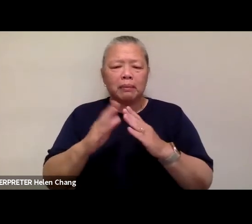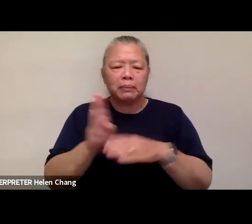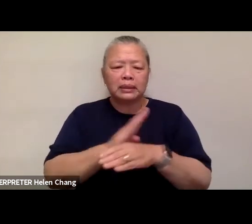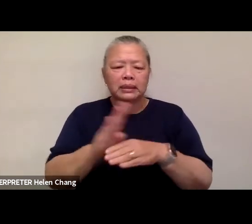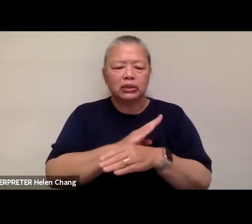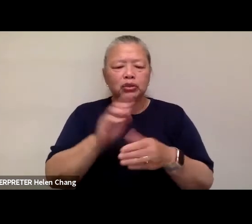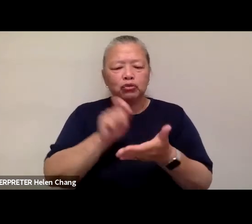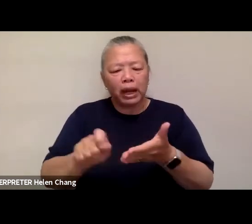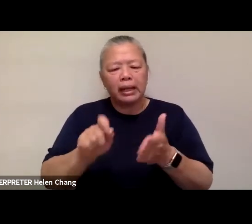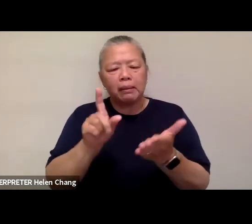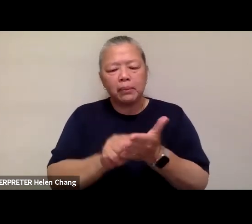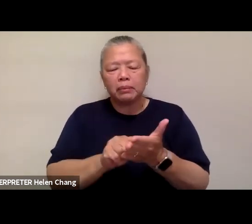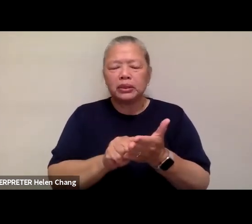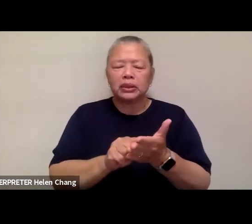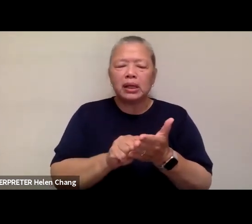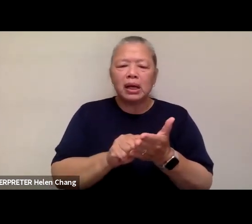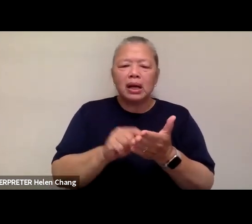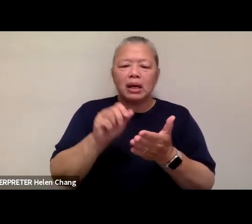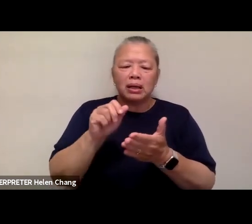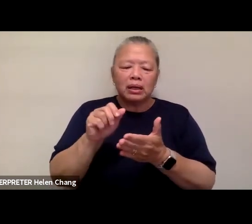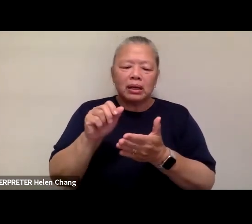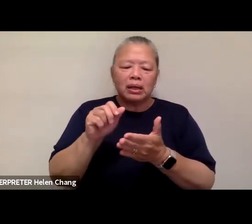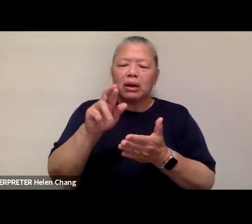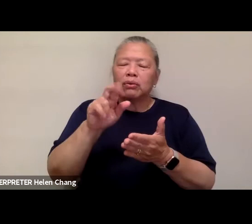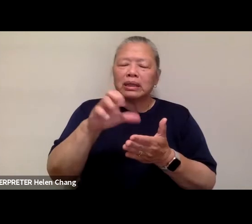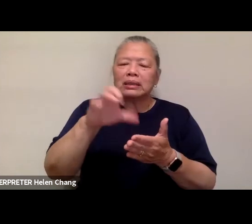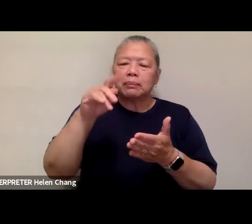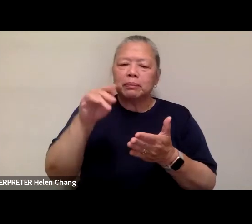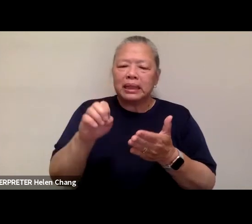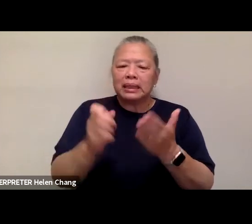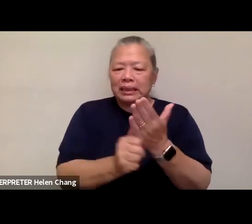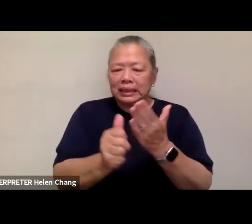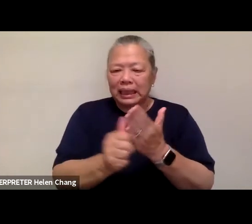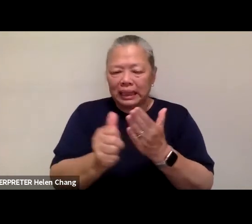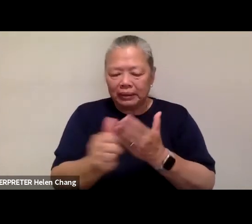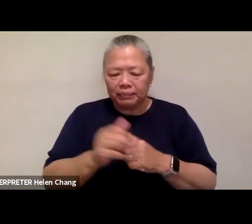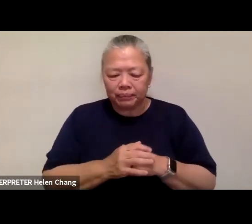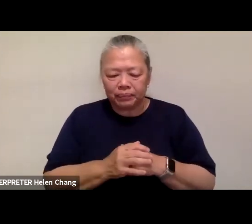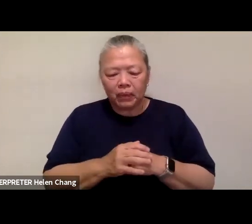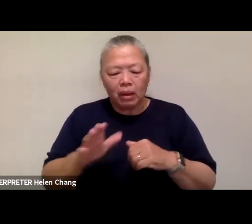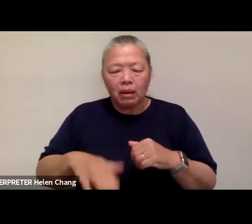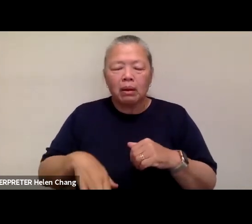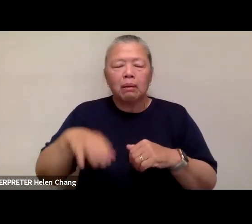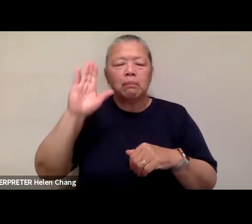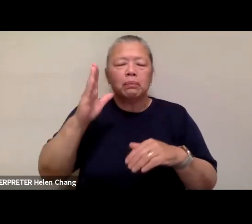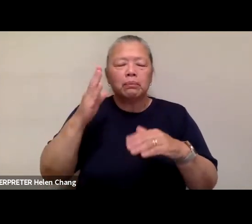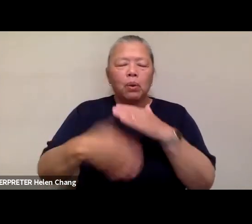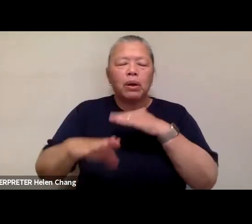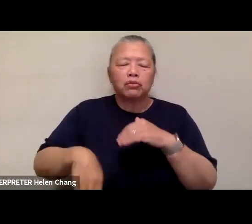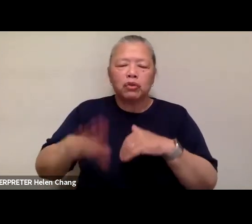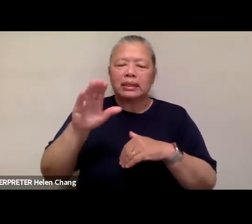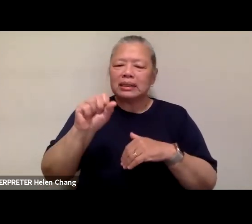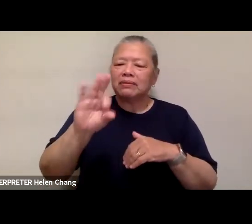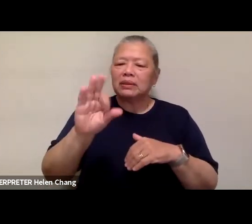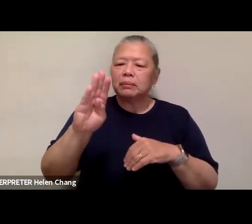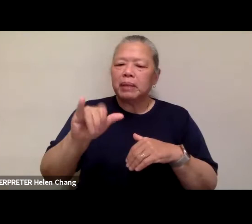publish a recipe zine, Have You Eaten Yet? Back to our original question. Born and raised in the San Francisco Bay Area, Daphne devotes her